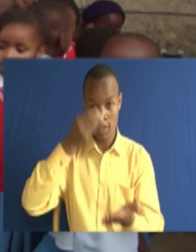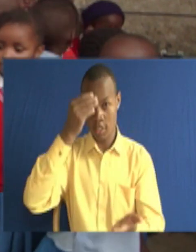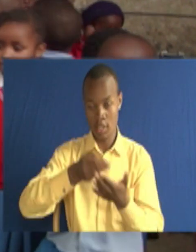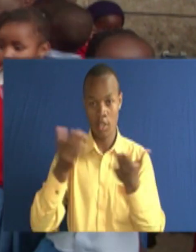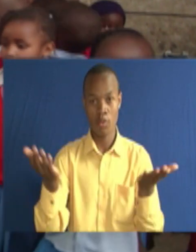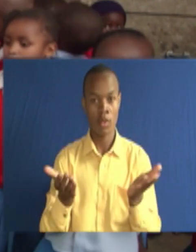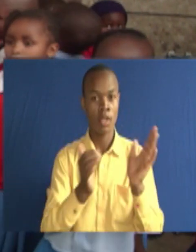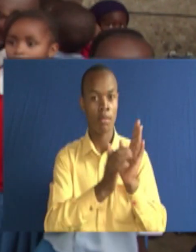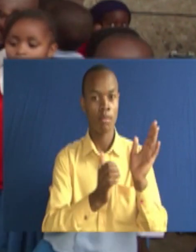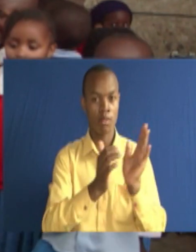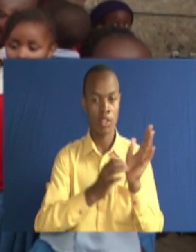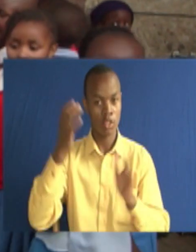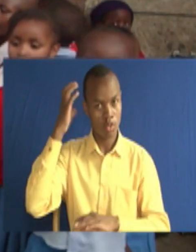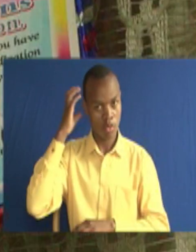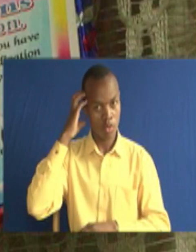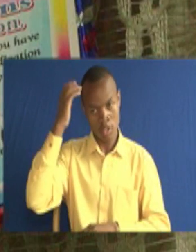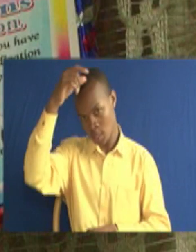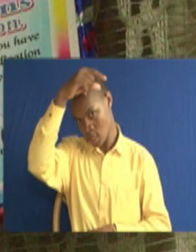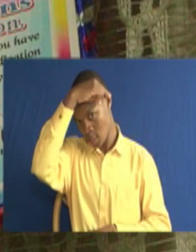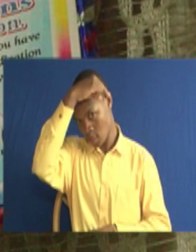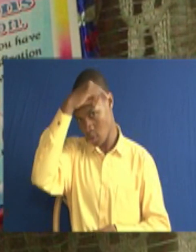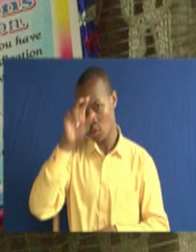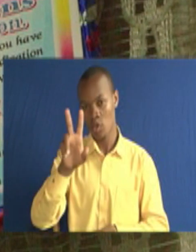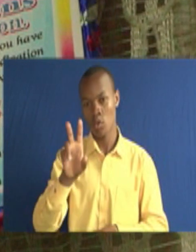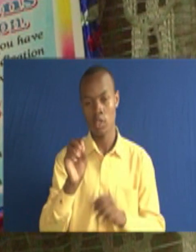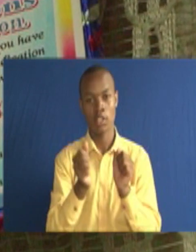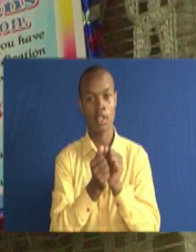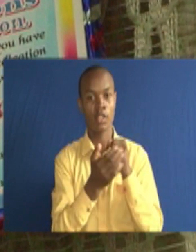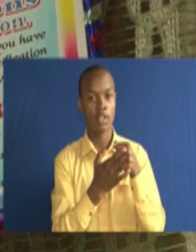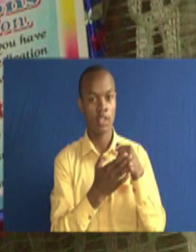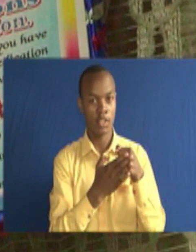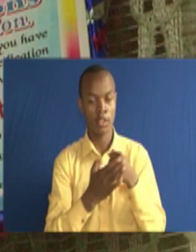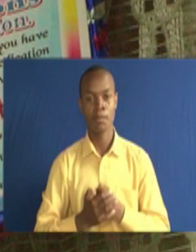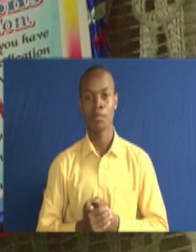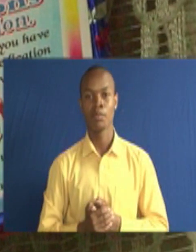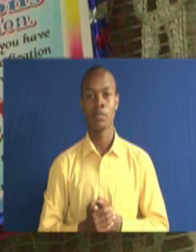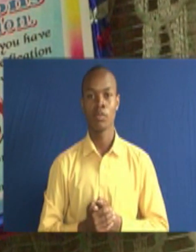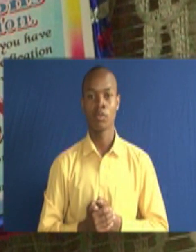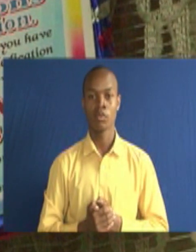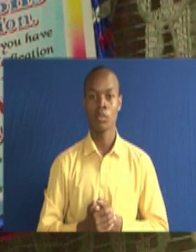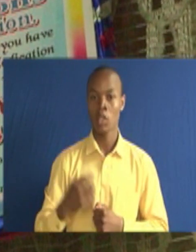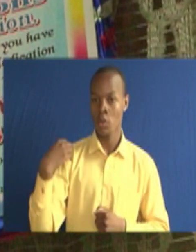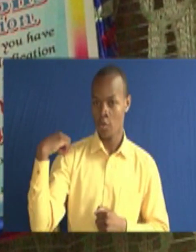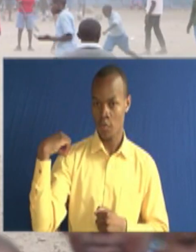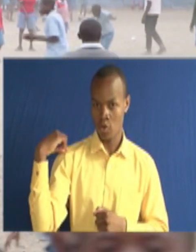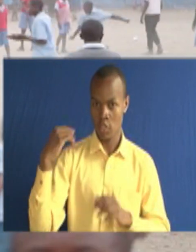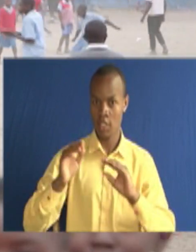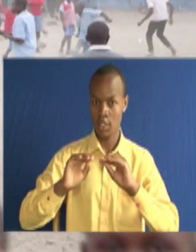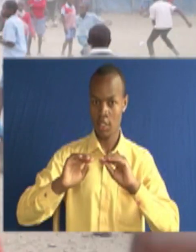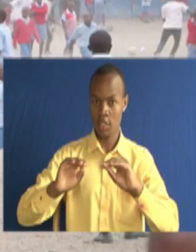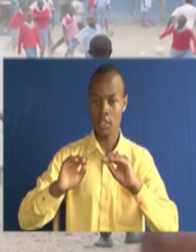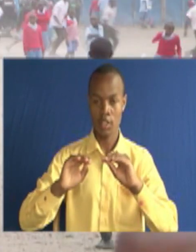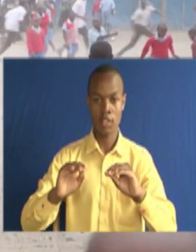College and graduated in 2019. Currently, Stella has volunteered as a teacher at Star of Hope